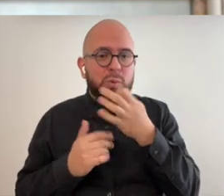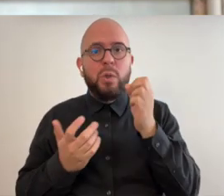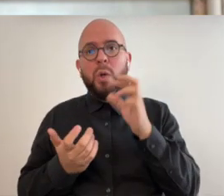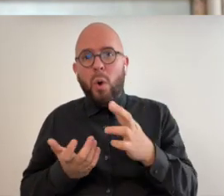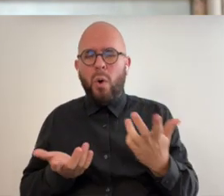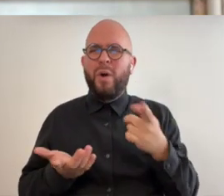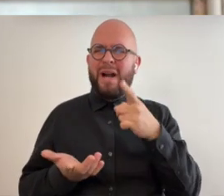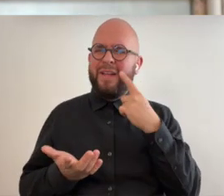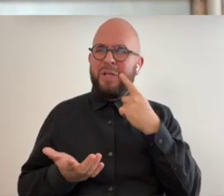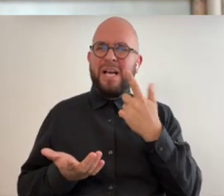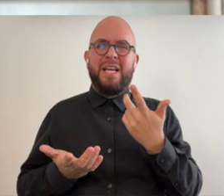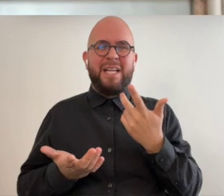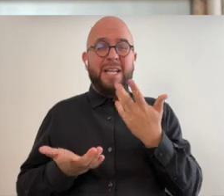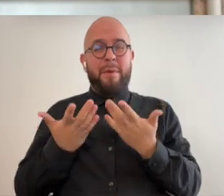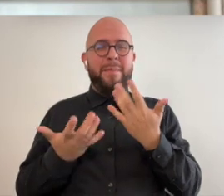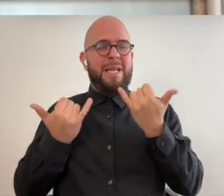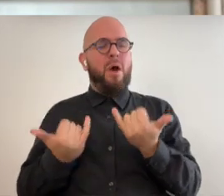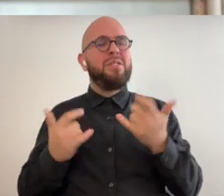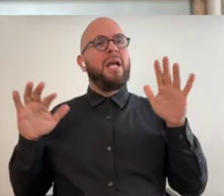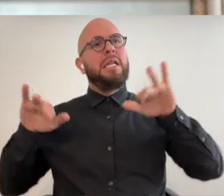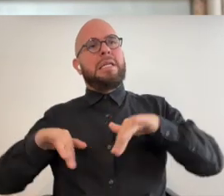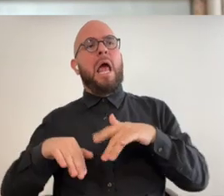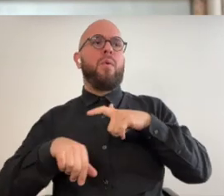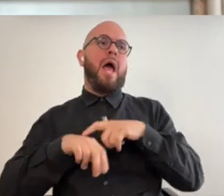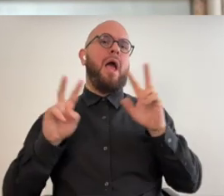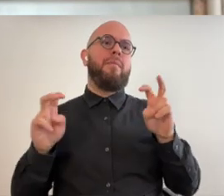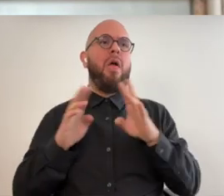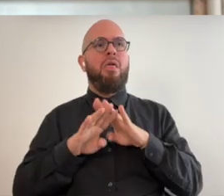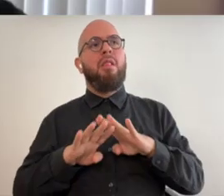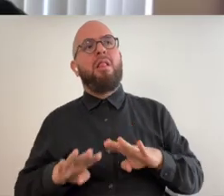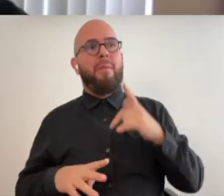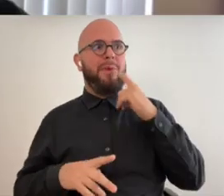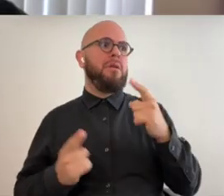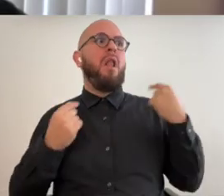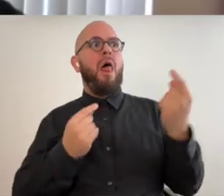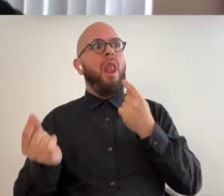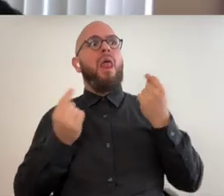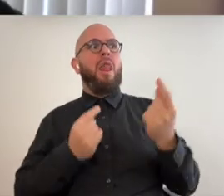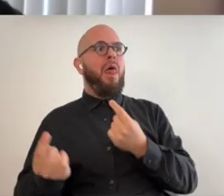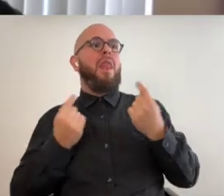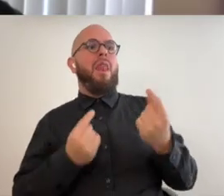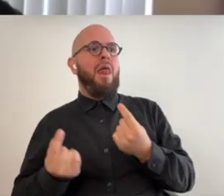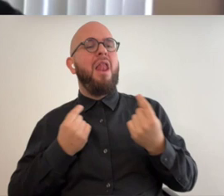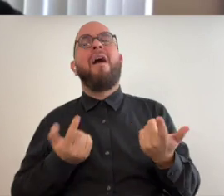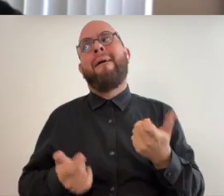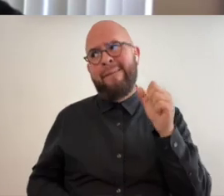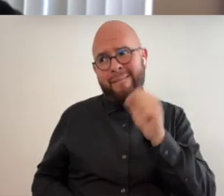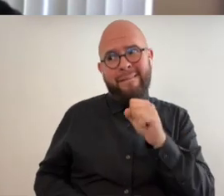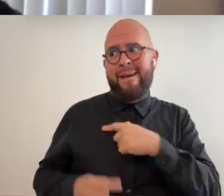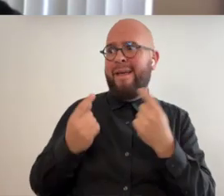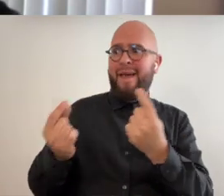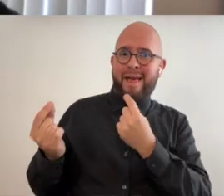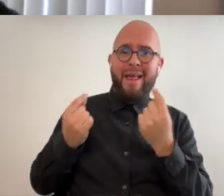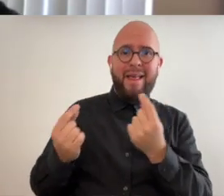you were saying that maybe this is a lull time because you've had so much going on i've had a lot going on then yeah the next problem